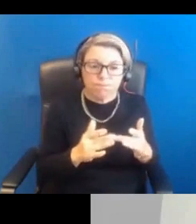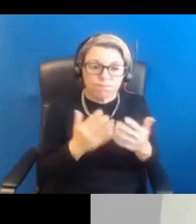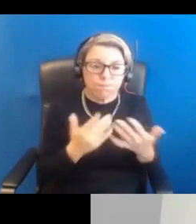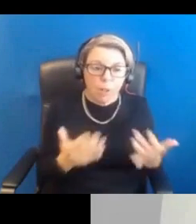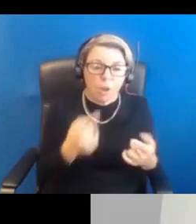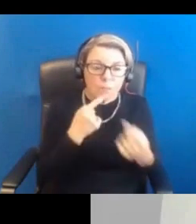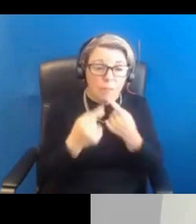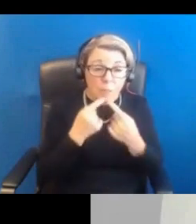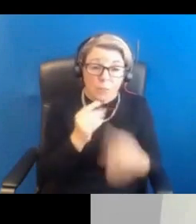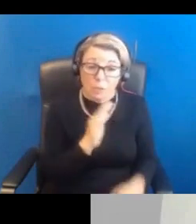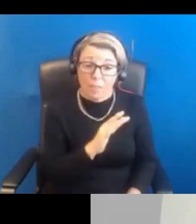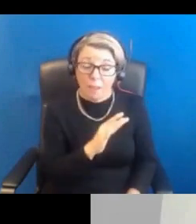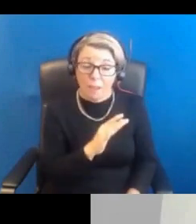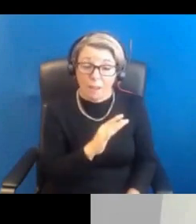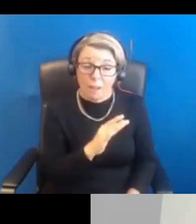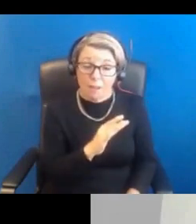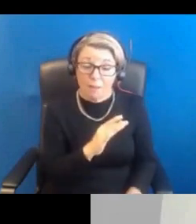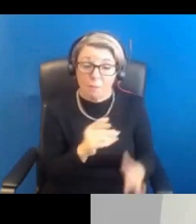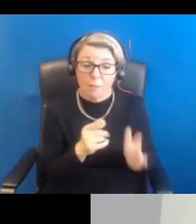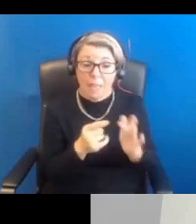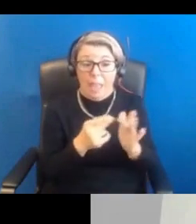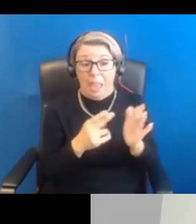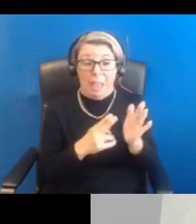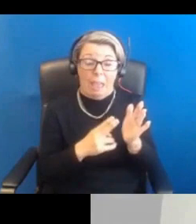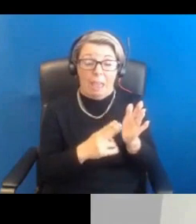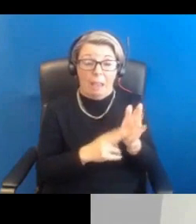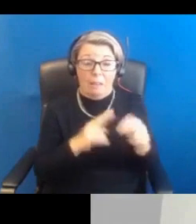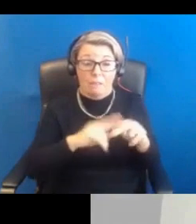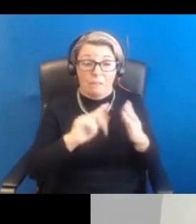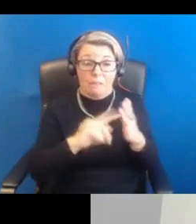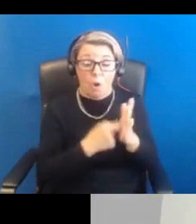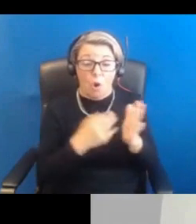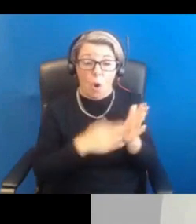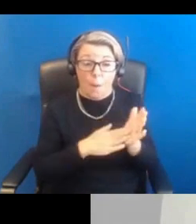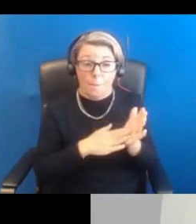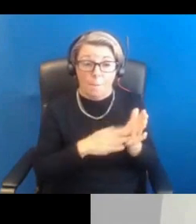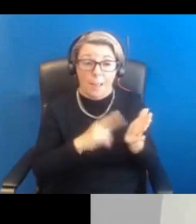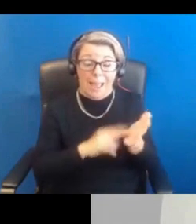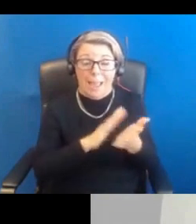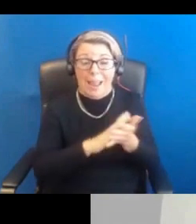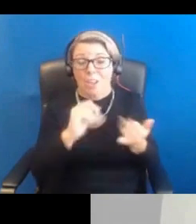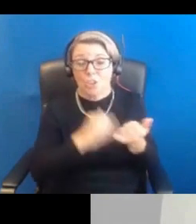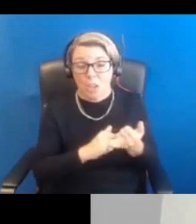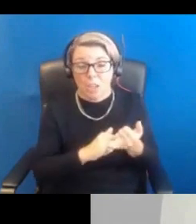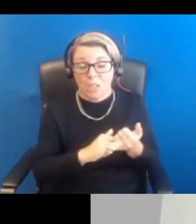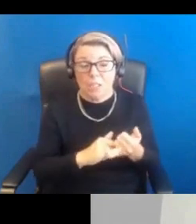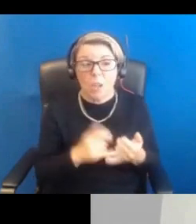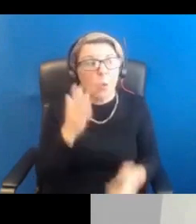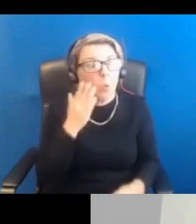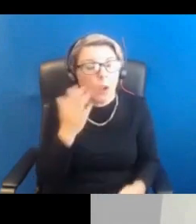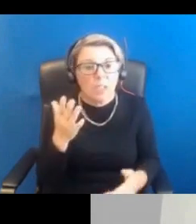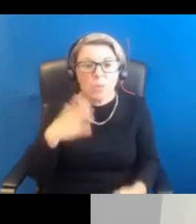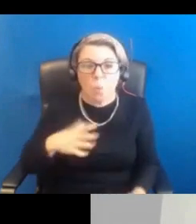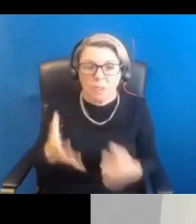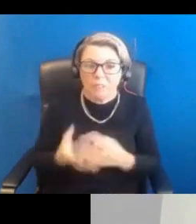In fact, the NHS Informed, I'm going to give this a plug. NHS Informed is where we should all be going when we want to find anything